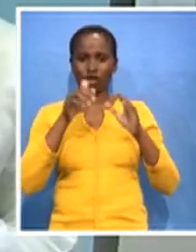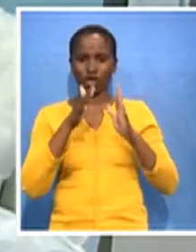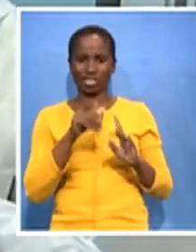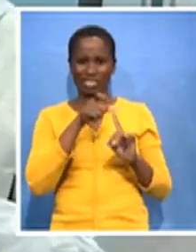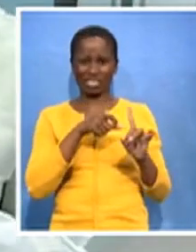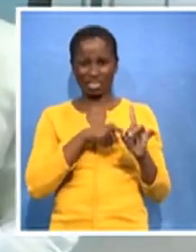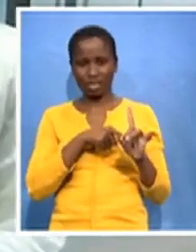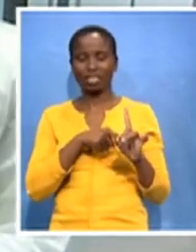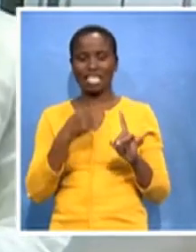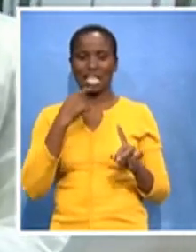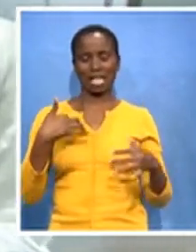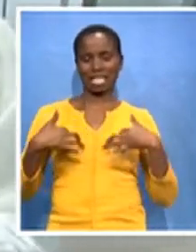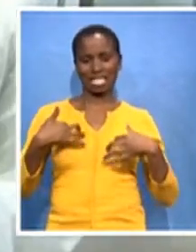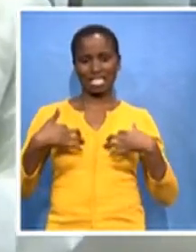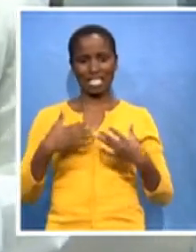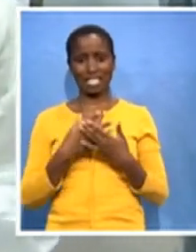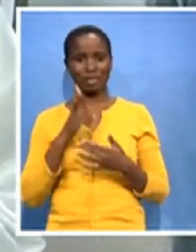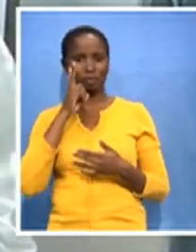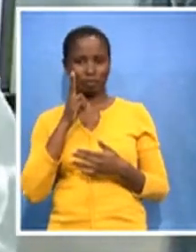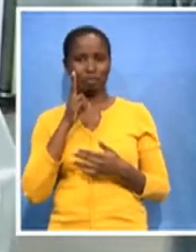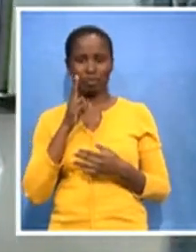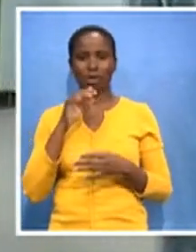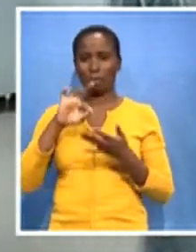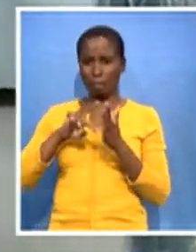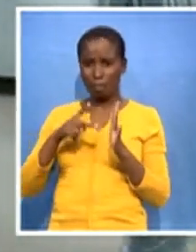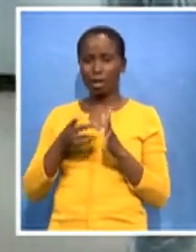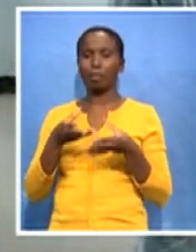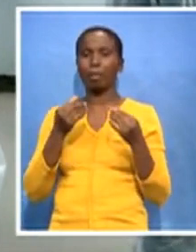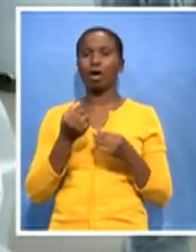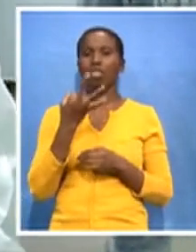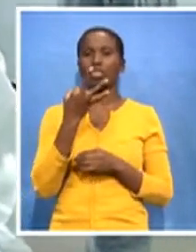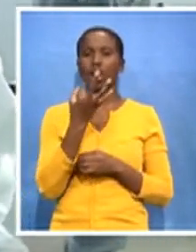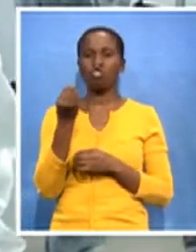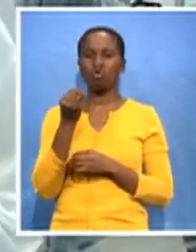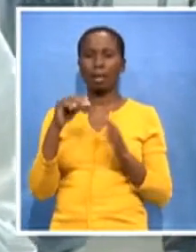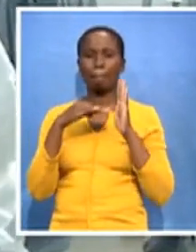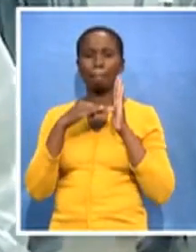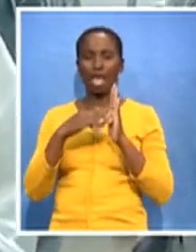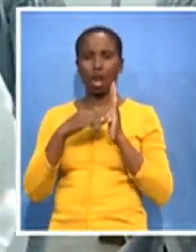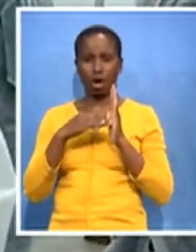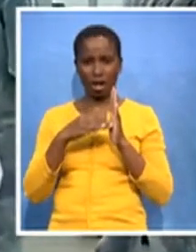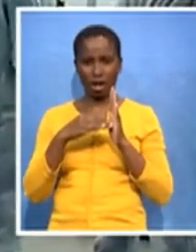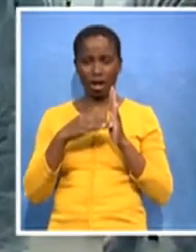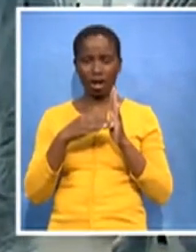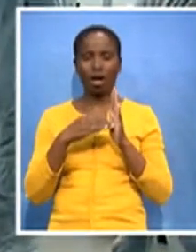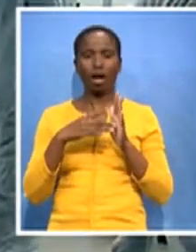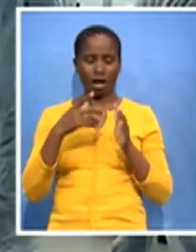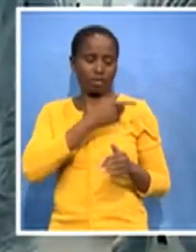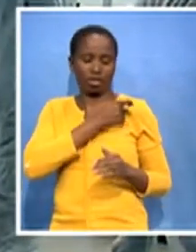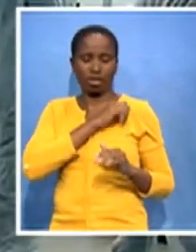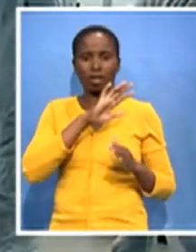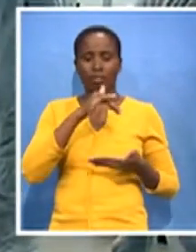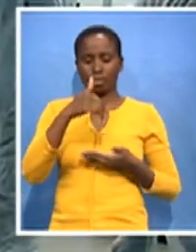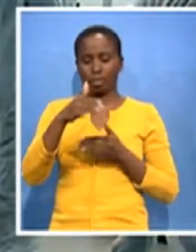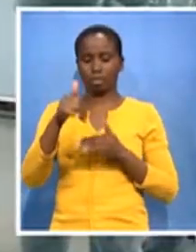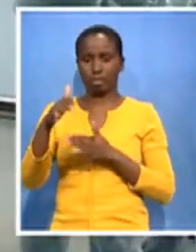Desiree, that they are planning to produce about 300 million vaccines of the JNG vaccine at the site. Shortly, the President will come up with the Deputy President to